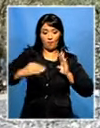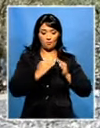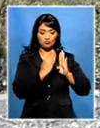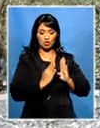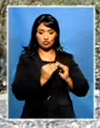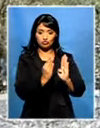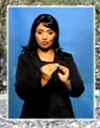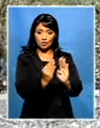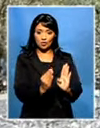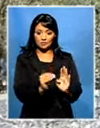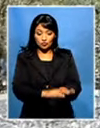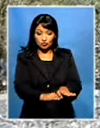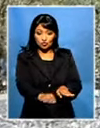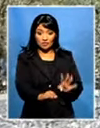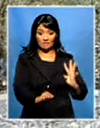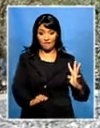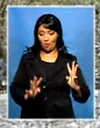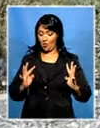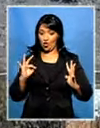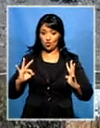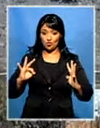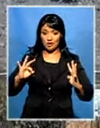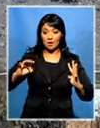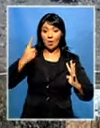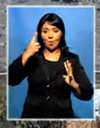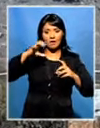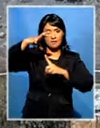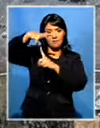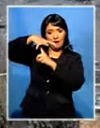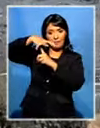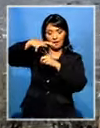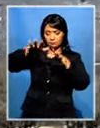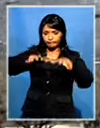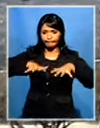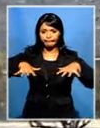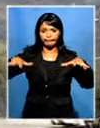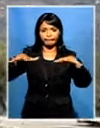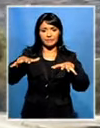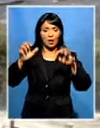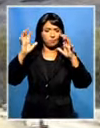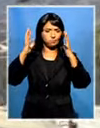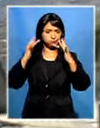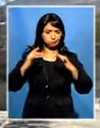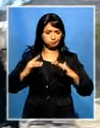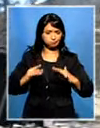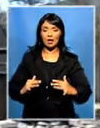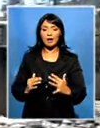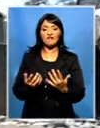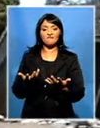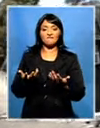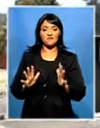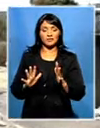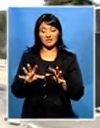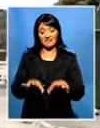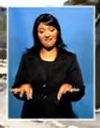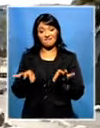for the kitties. And then our big LARP, three of them, about five to six million rand was